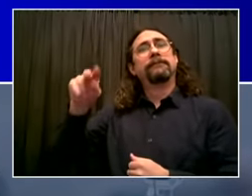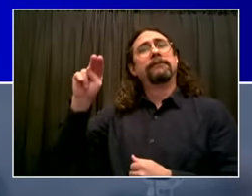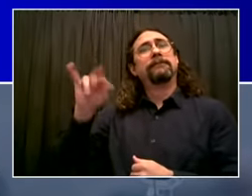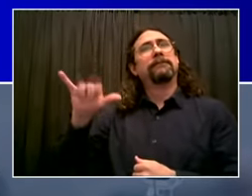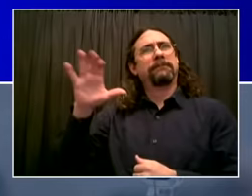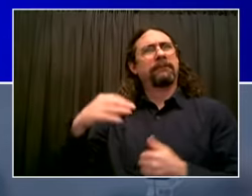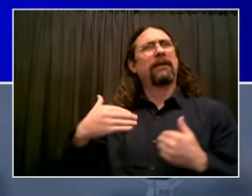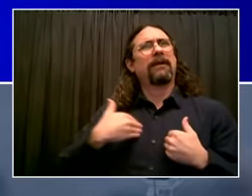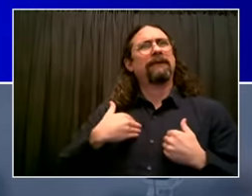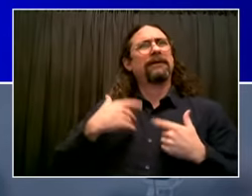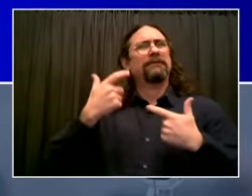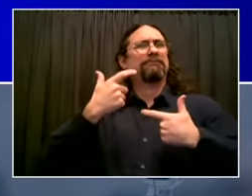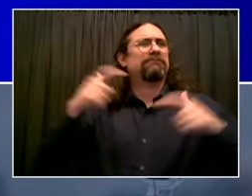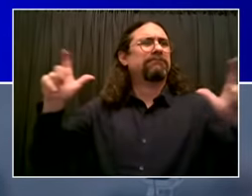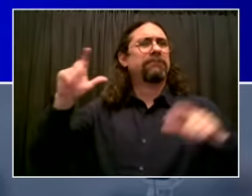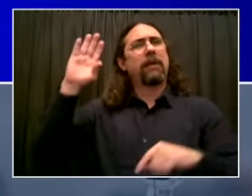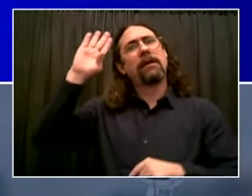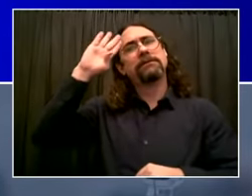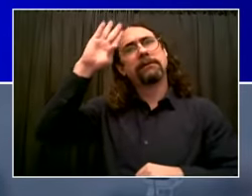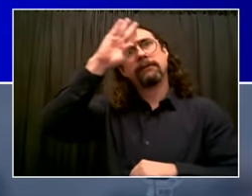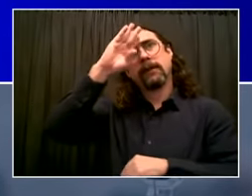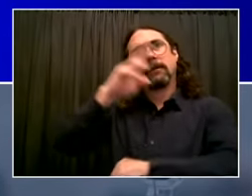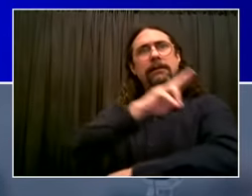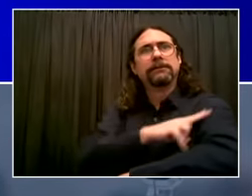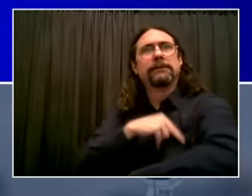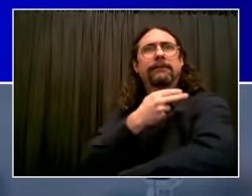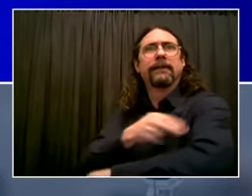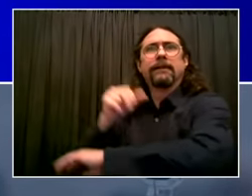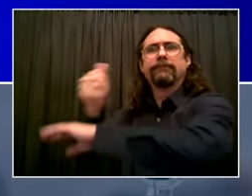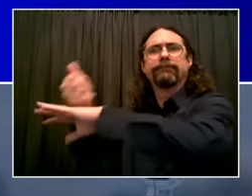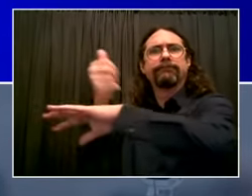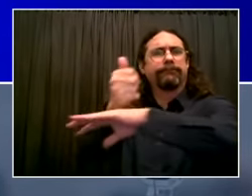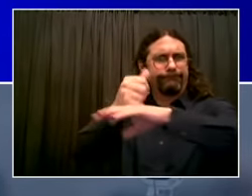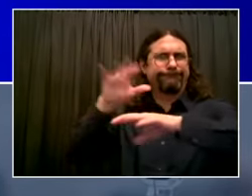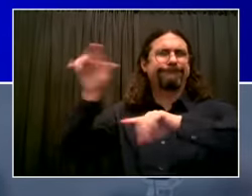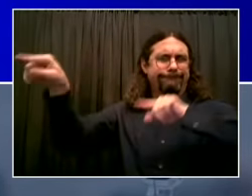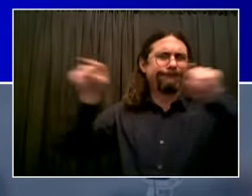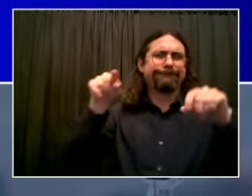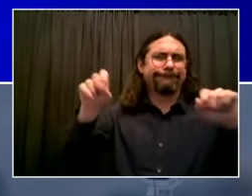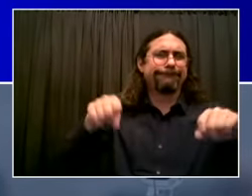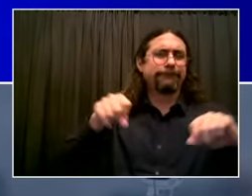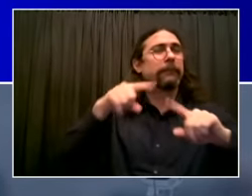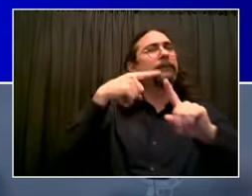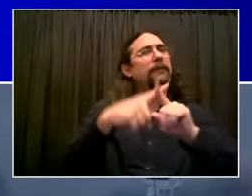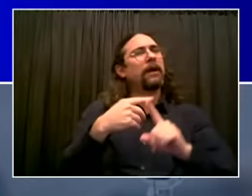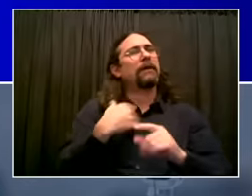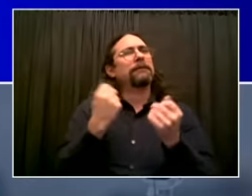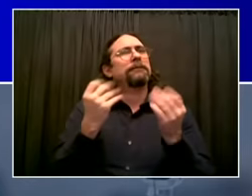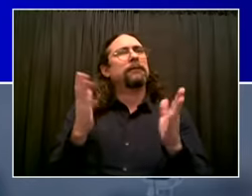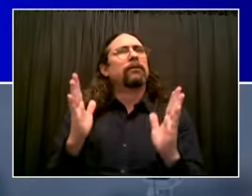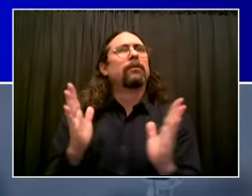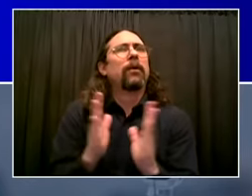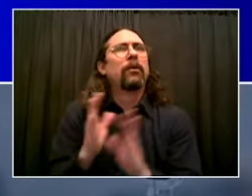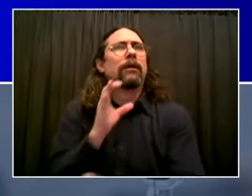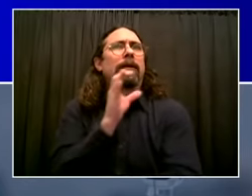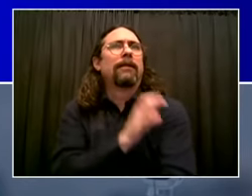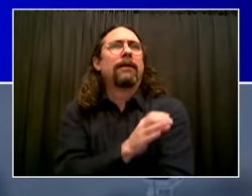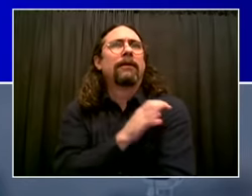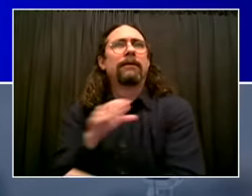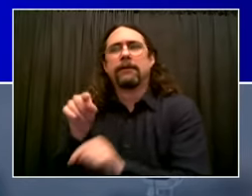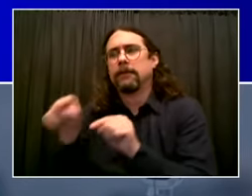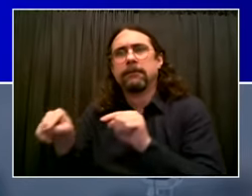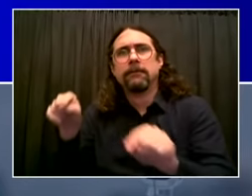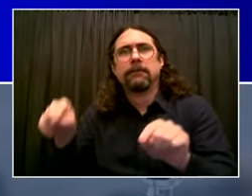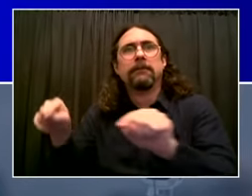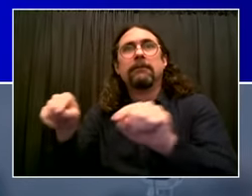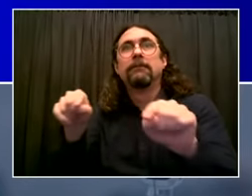of New York City if we're going to do that. We're not getting our fair share from the state of New York. And that needs to be addressed. So making a